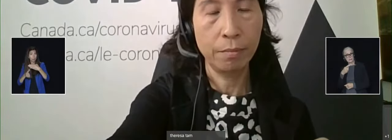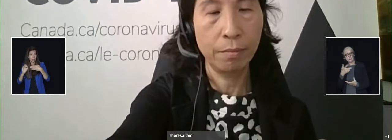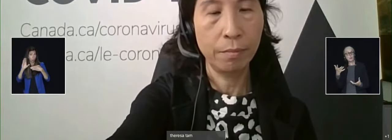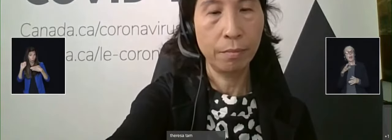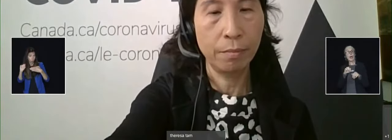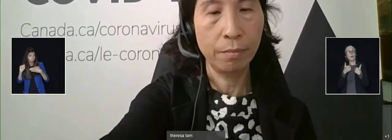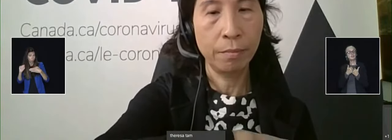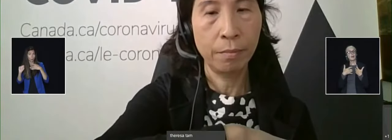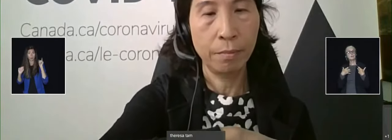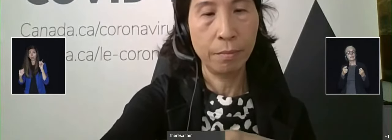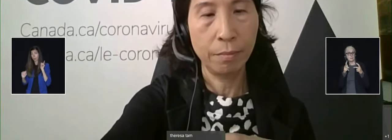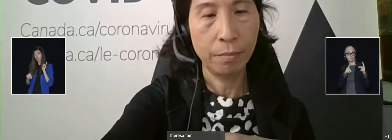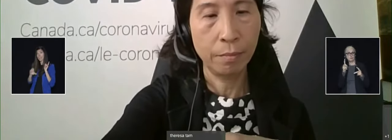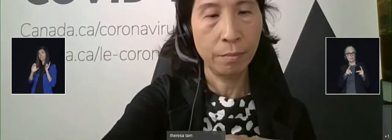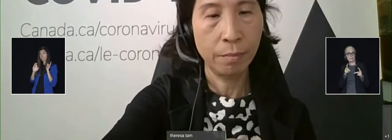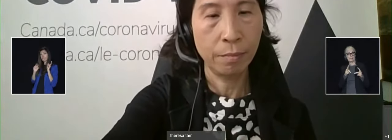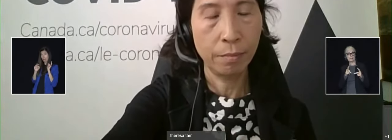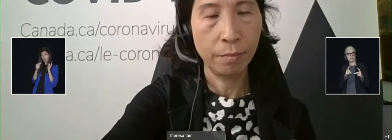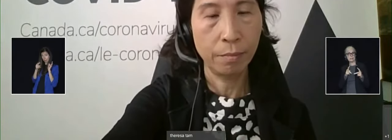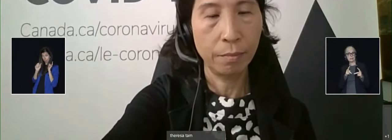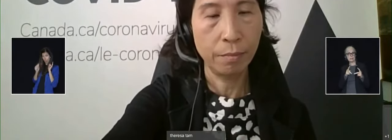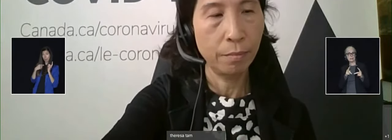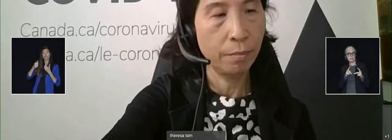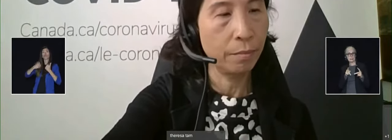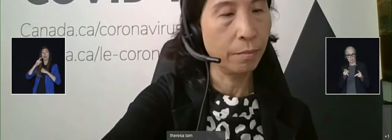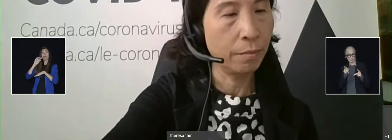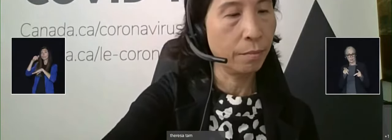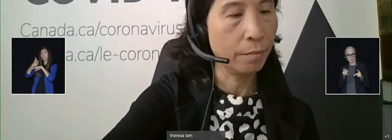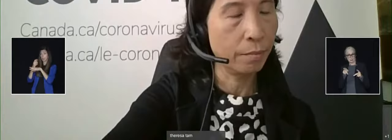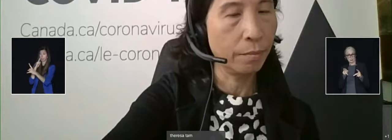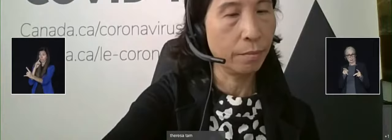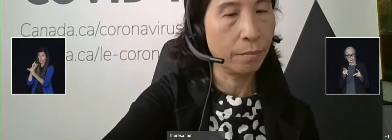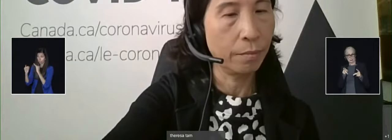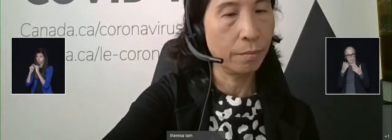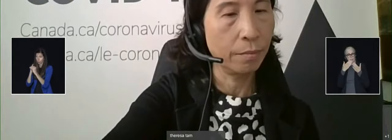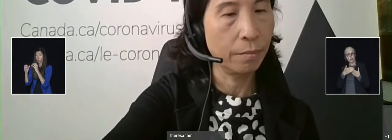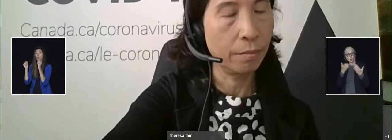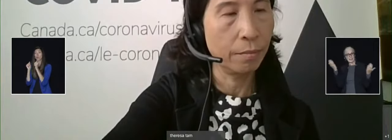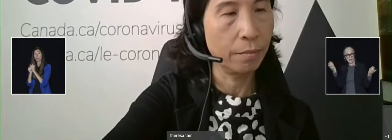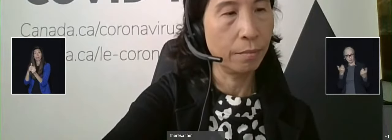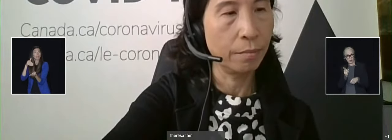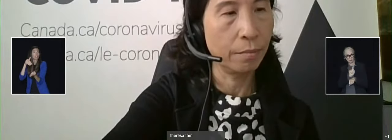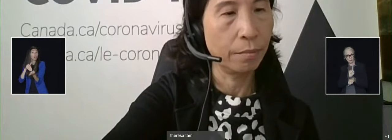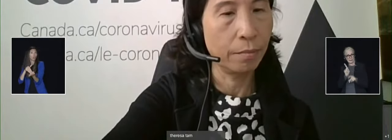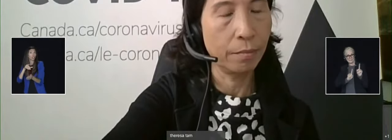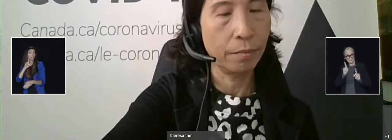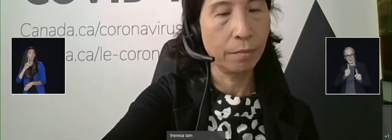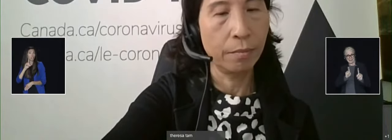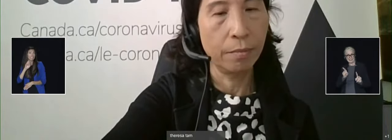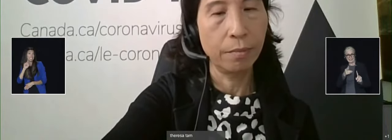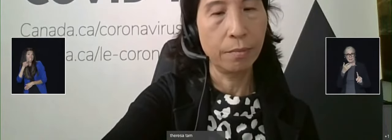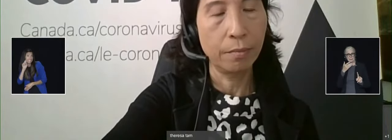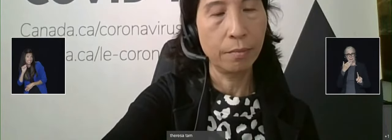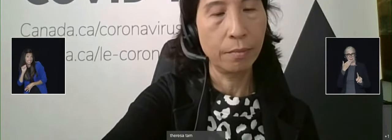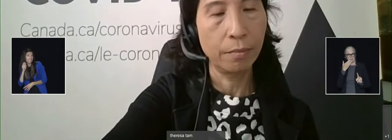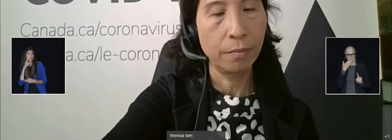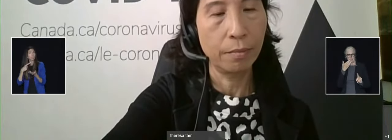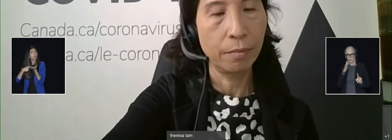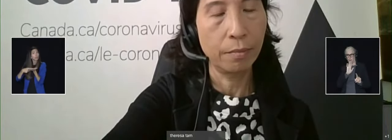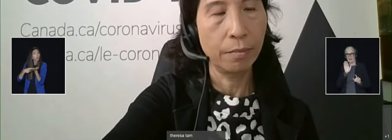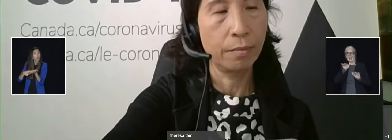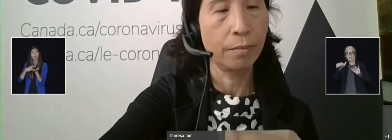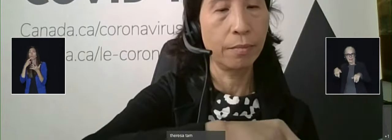trying since July to arrange an interview with NACI Chair Dr. Shelley Deeks about COVID-19 booster shots and